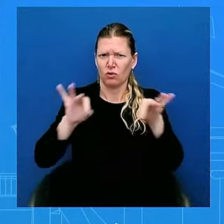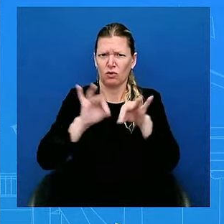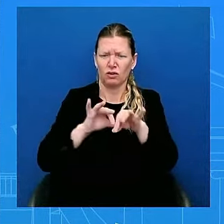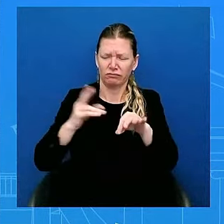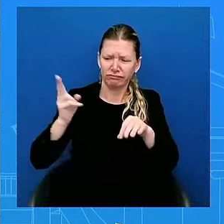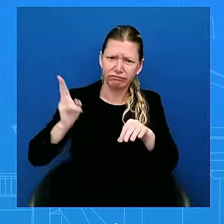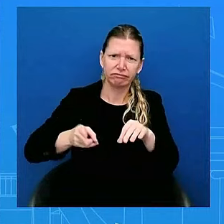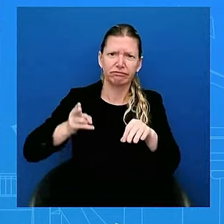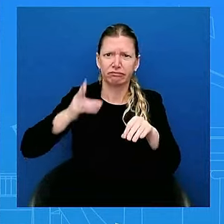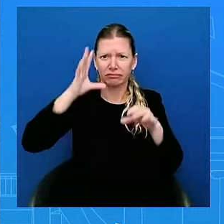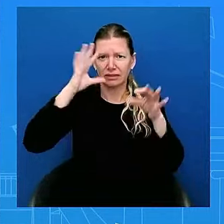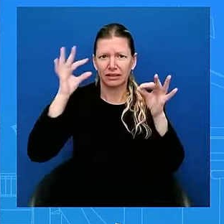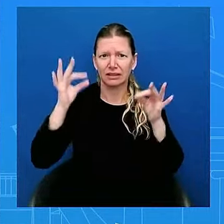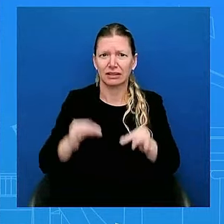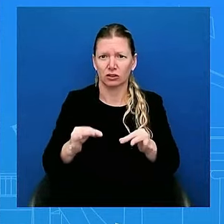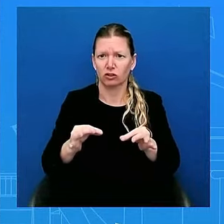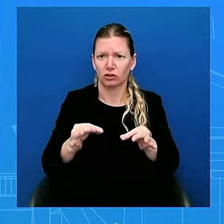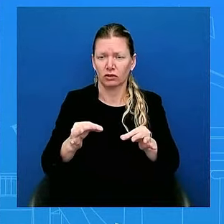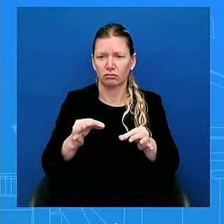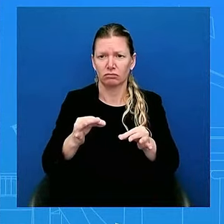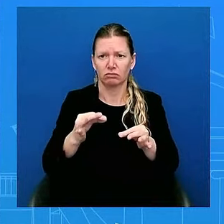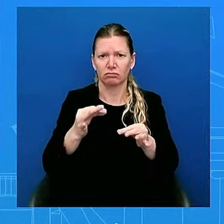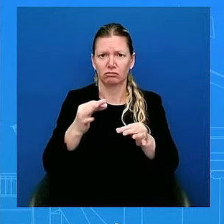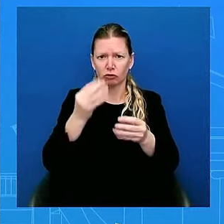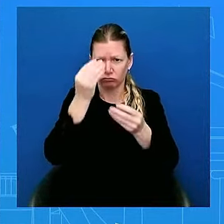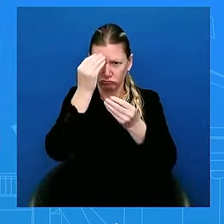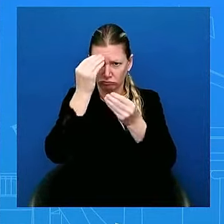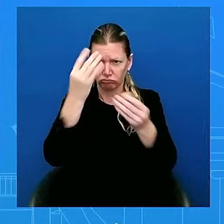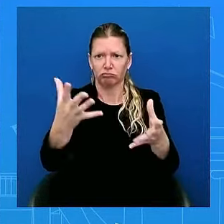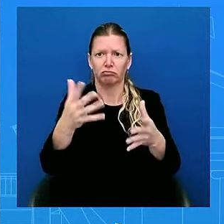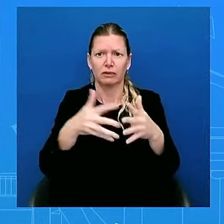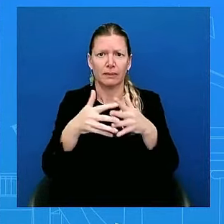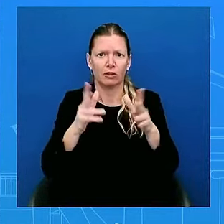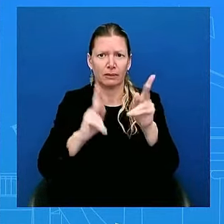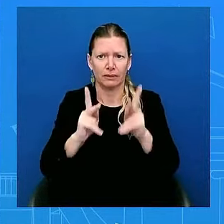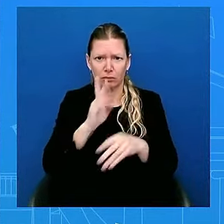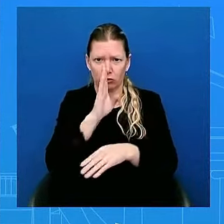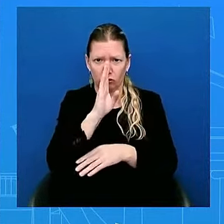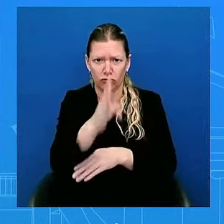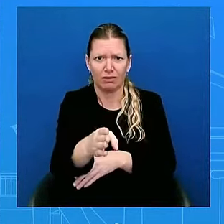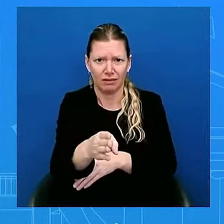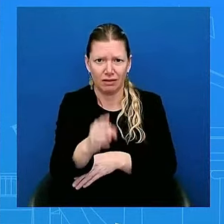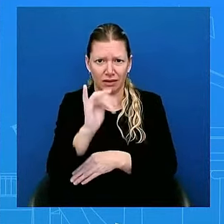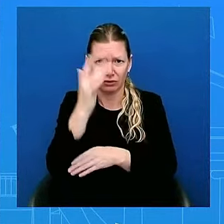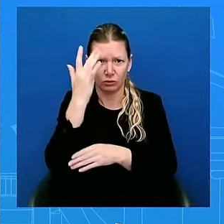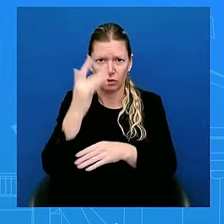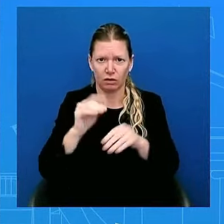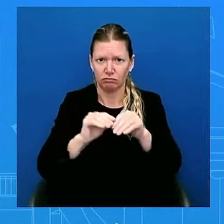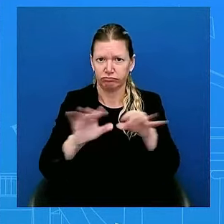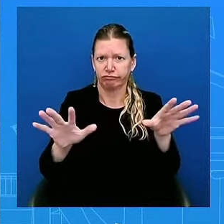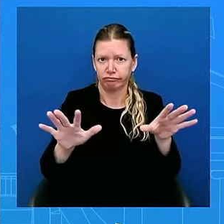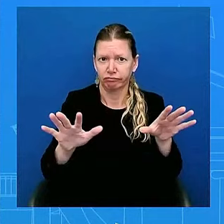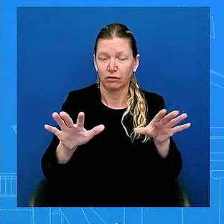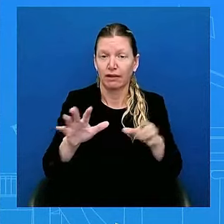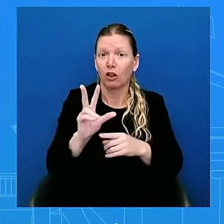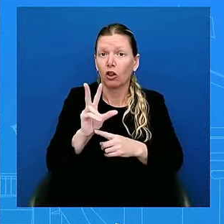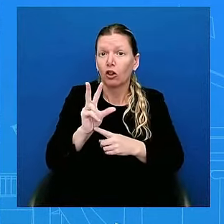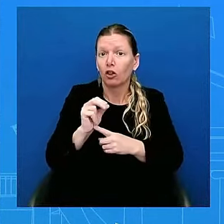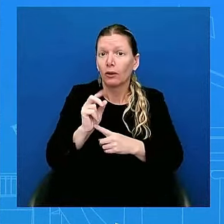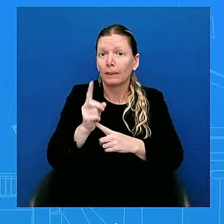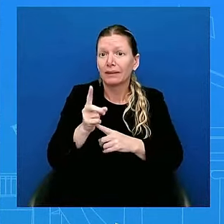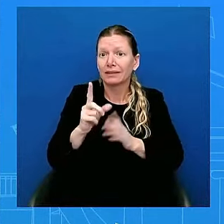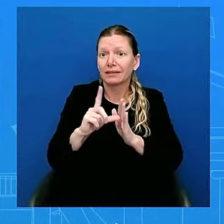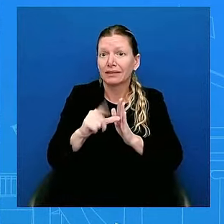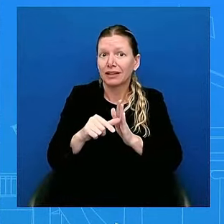to the American people. That's why he did the letter. And then, obviously, 30 minutes later, you got the endorsement. That's not